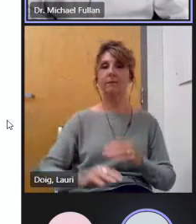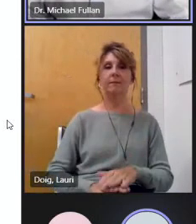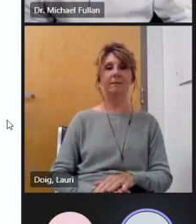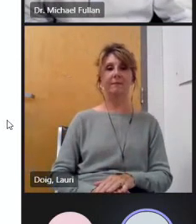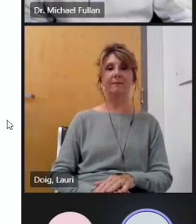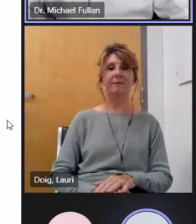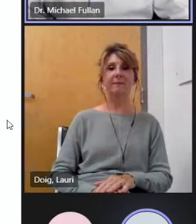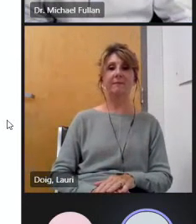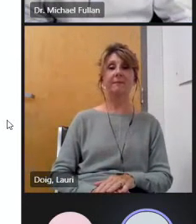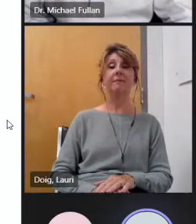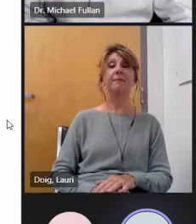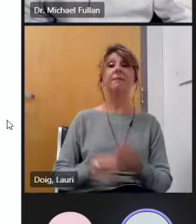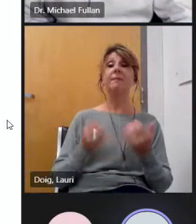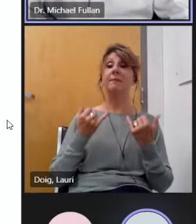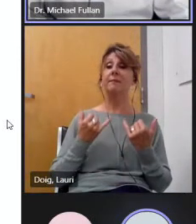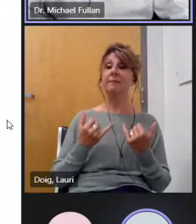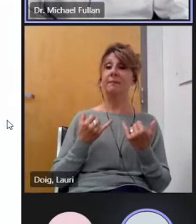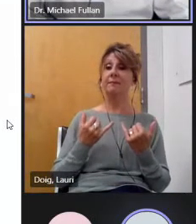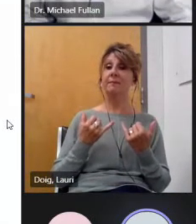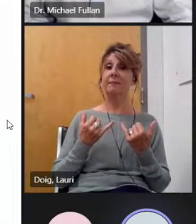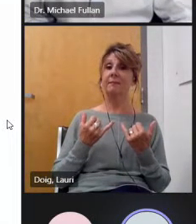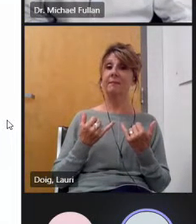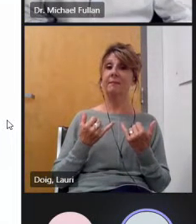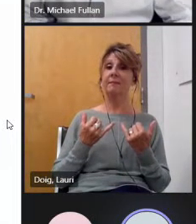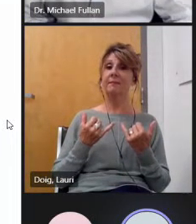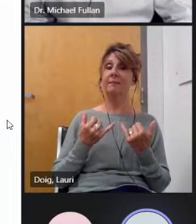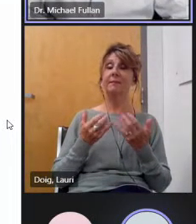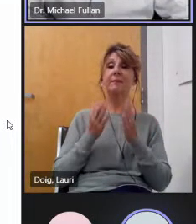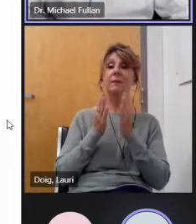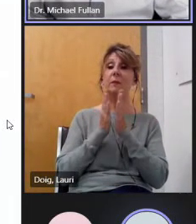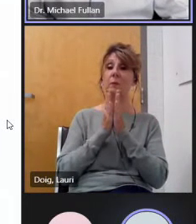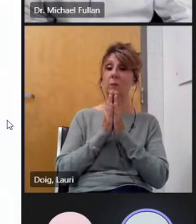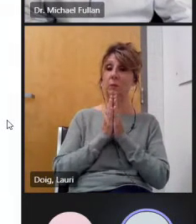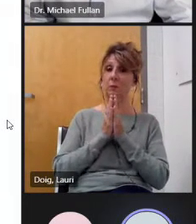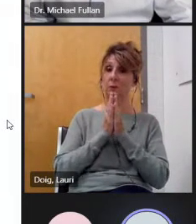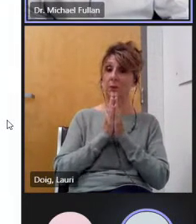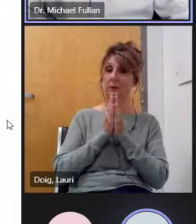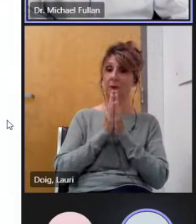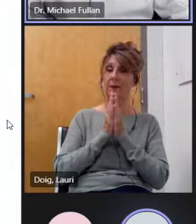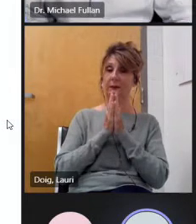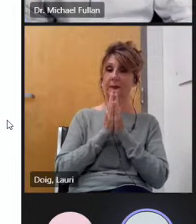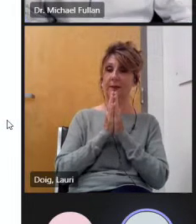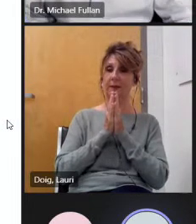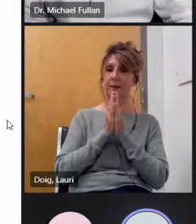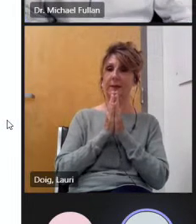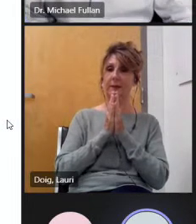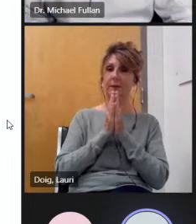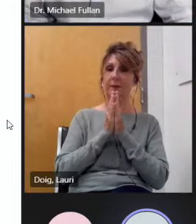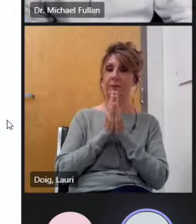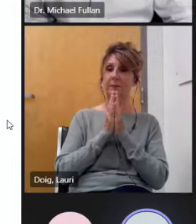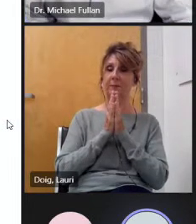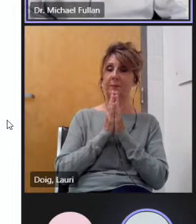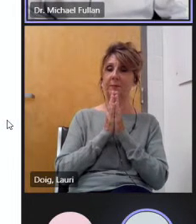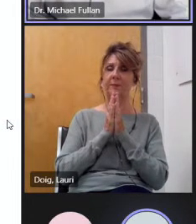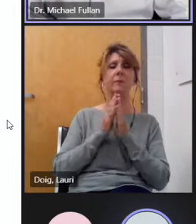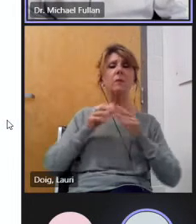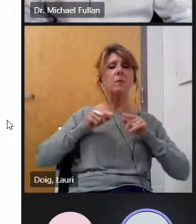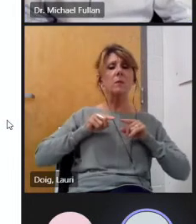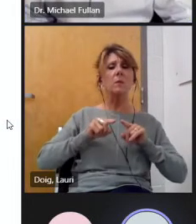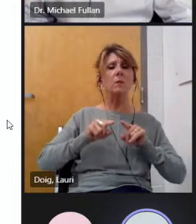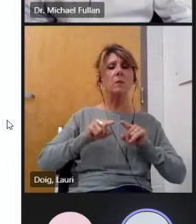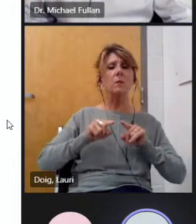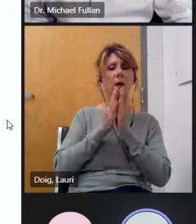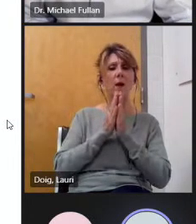next so while we say this prayer please keep in mind the